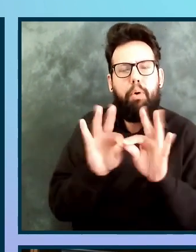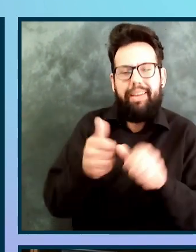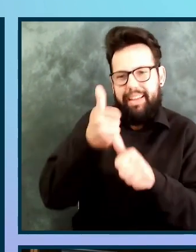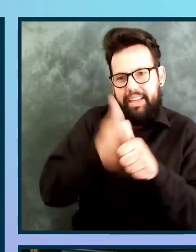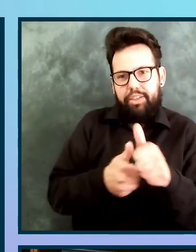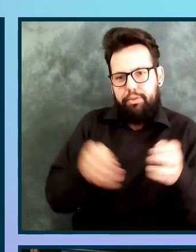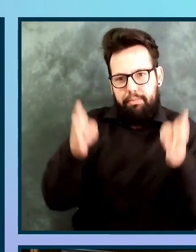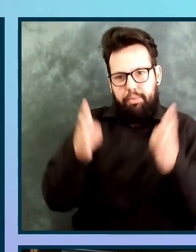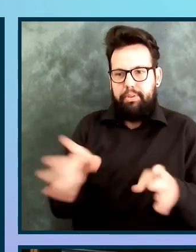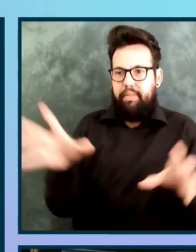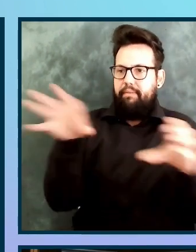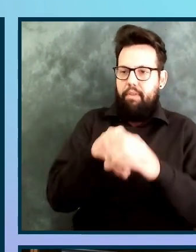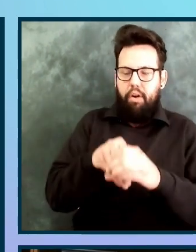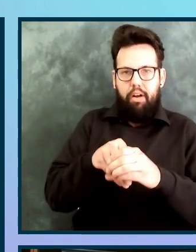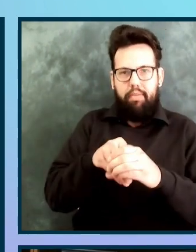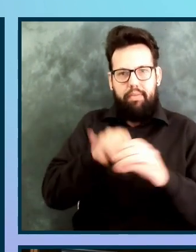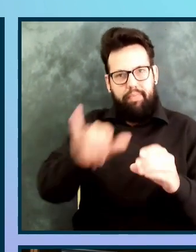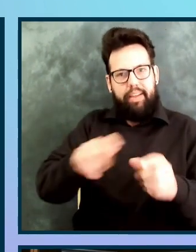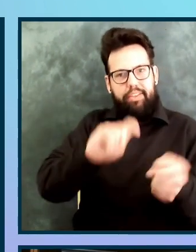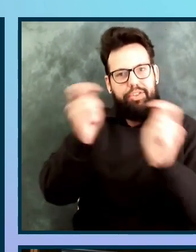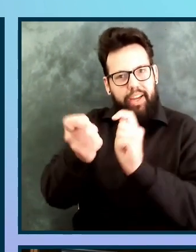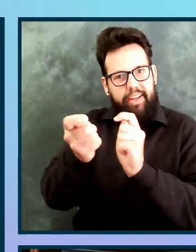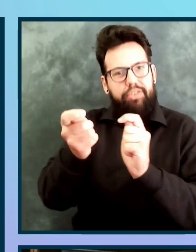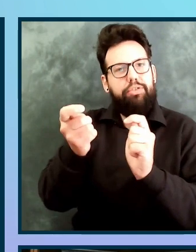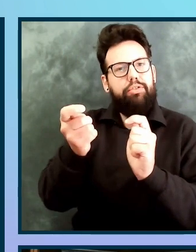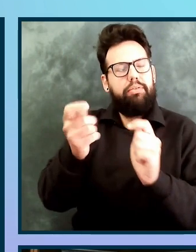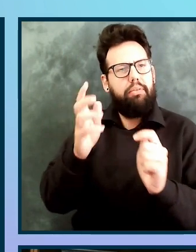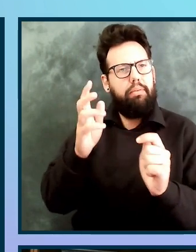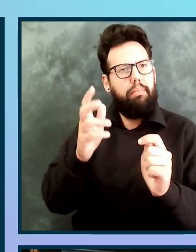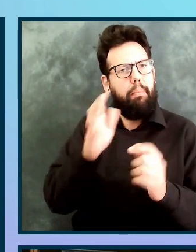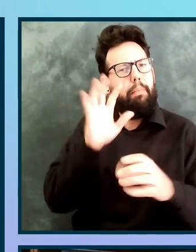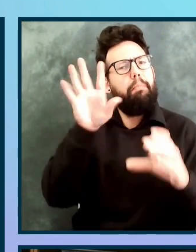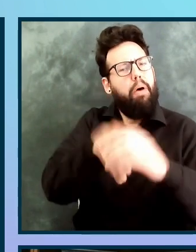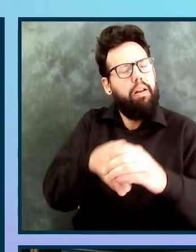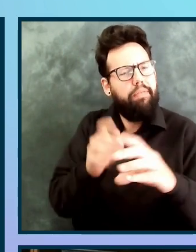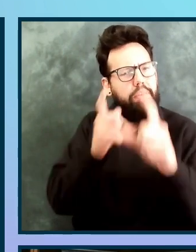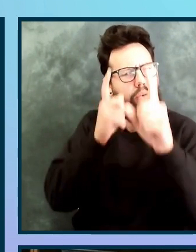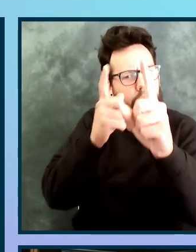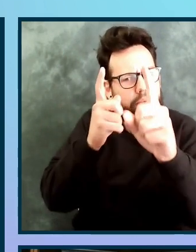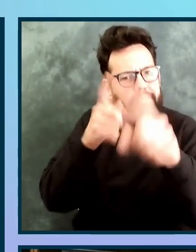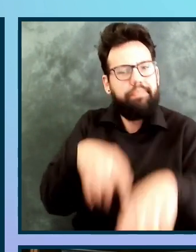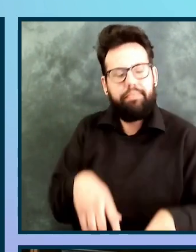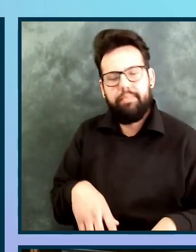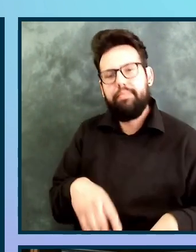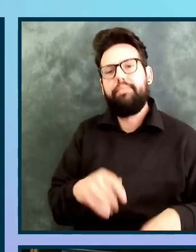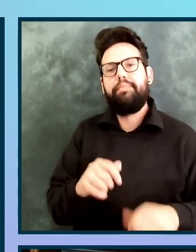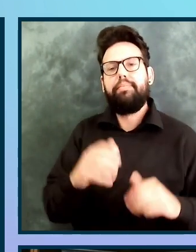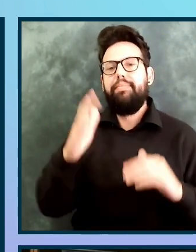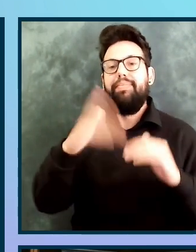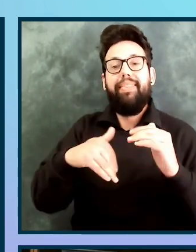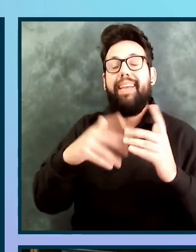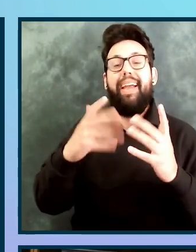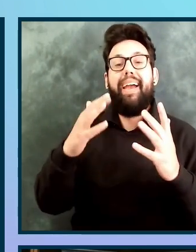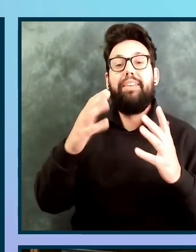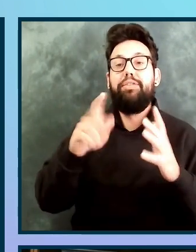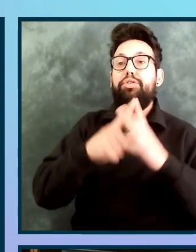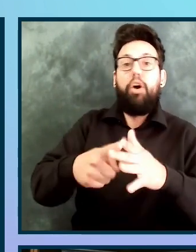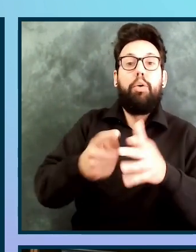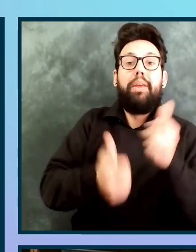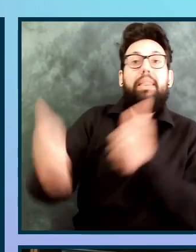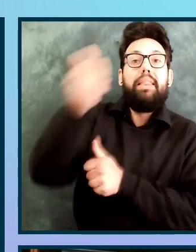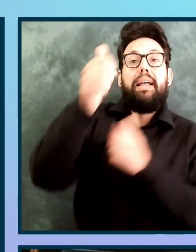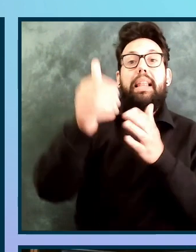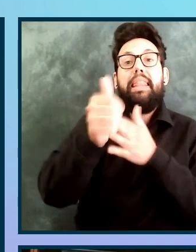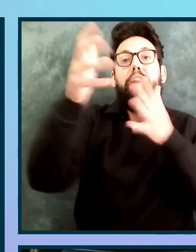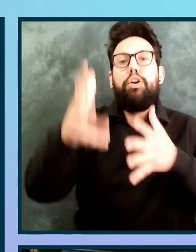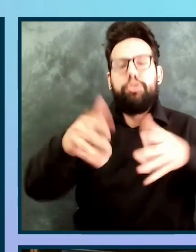reach the goal, though they may reach it at different times. It's a bottom-up method that puts the focus on the people behind the change.